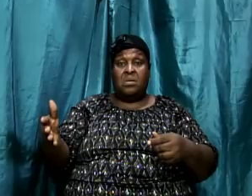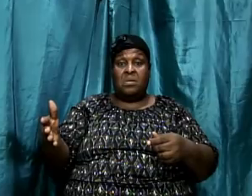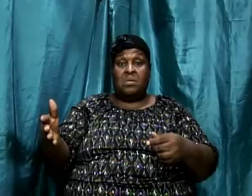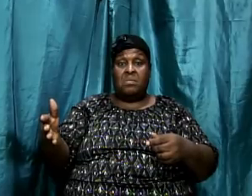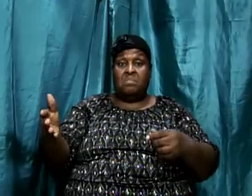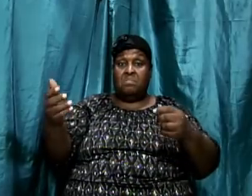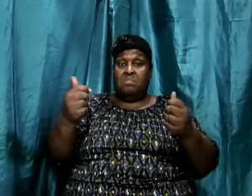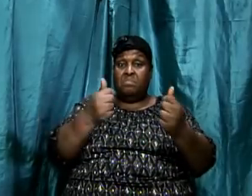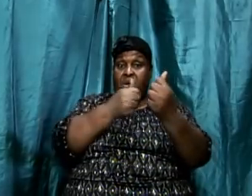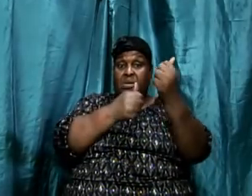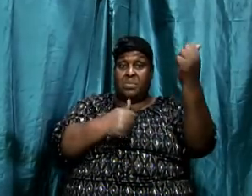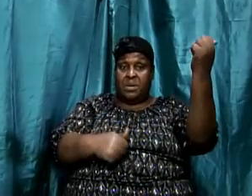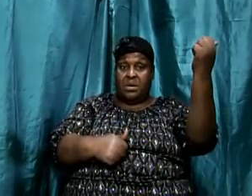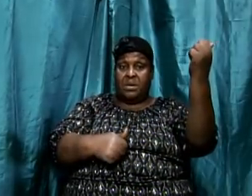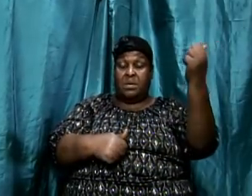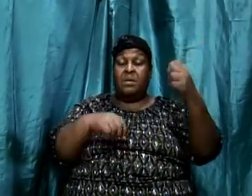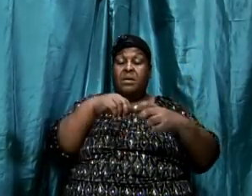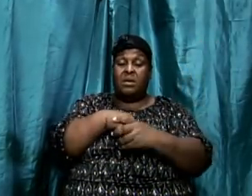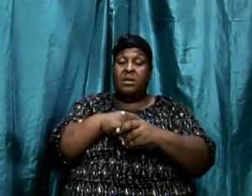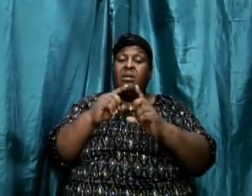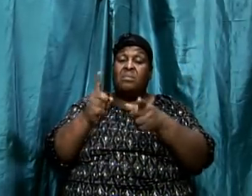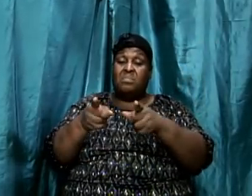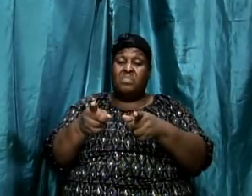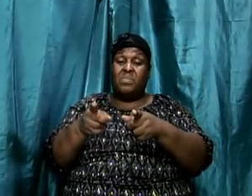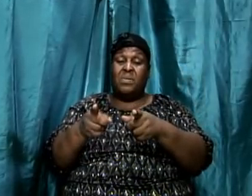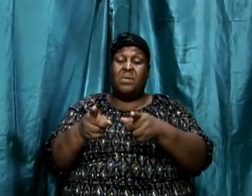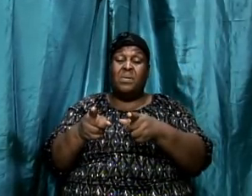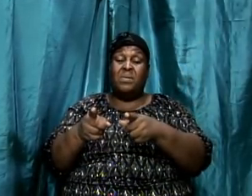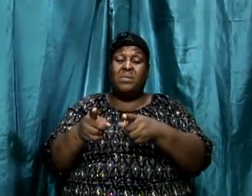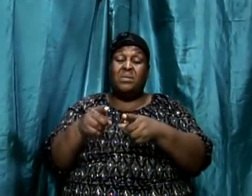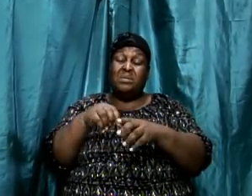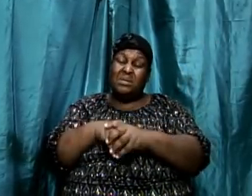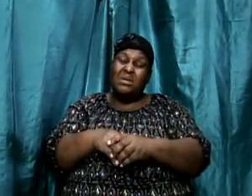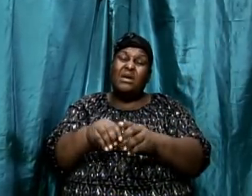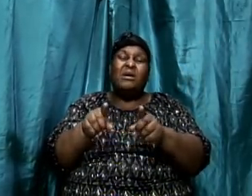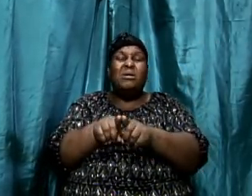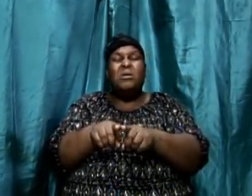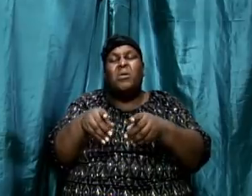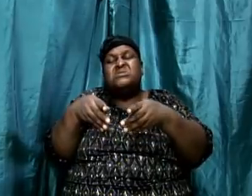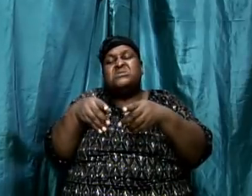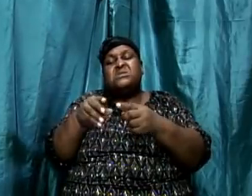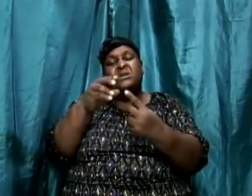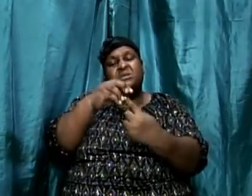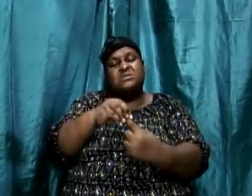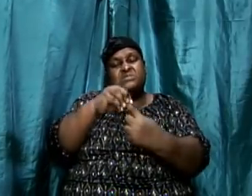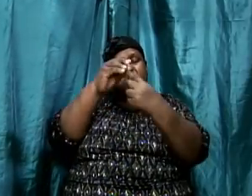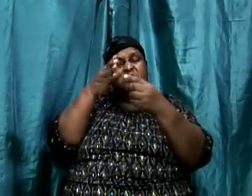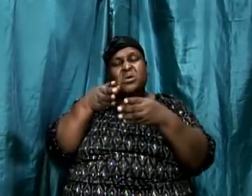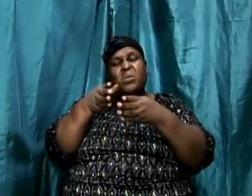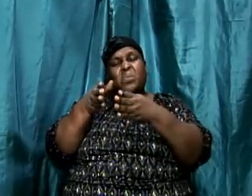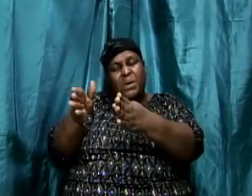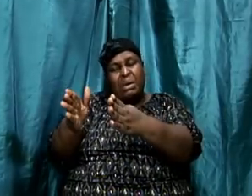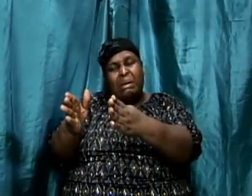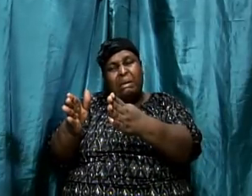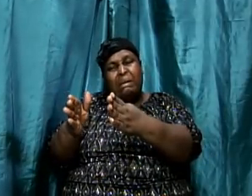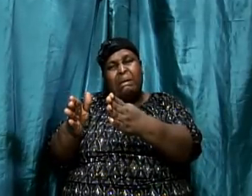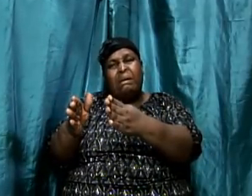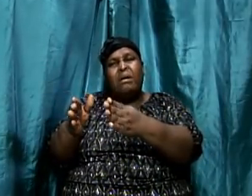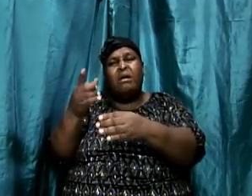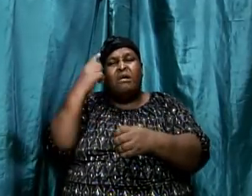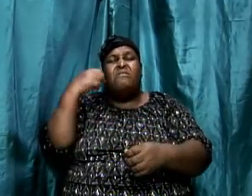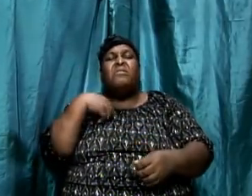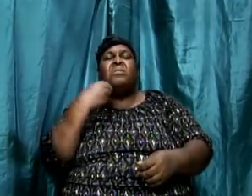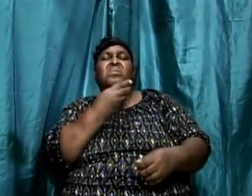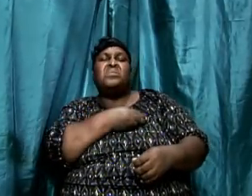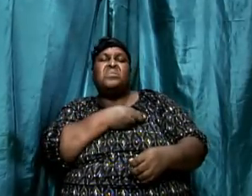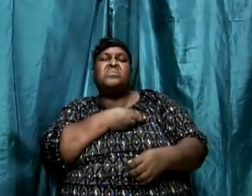And that's why I said the order, it's systematic. It has to be in a particular order. It has to be in a particular way in order for us to get